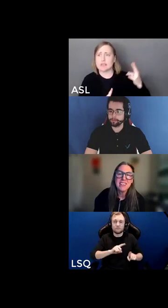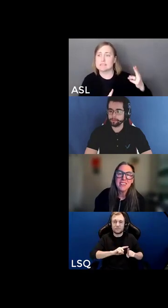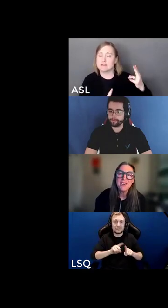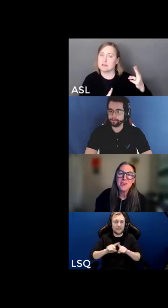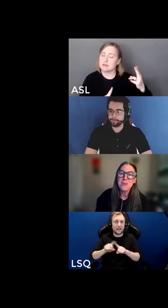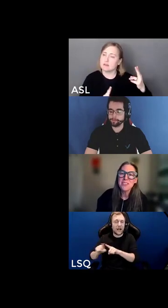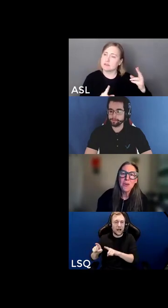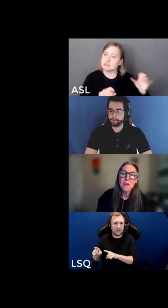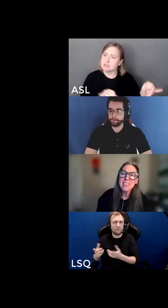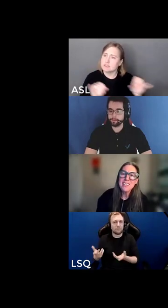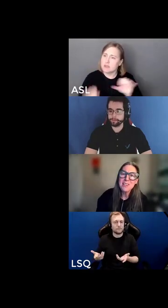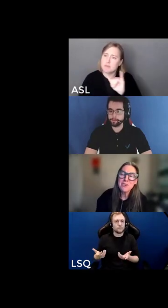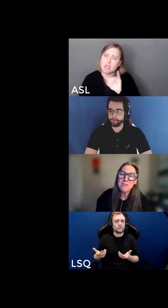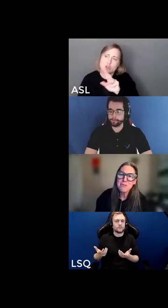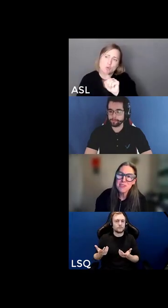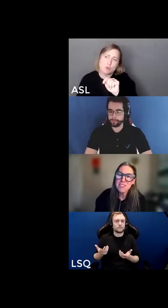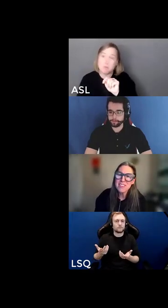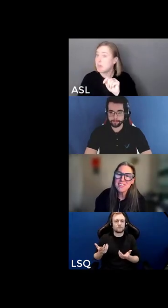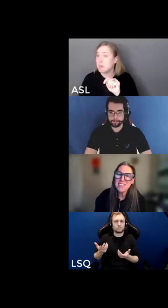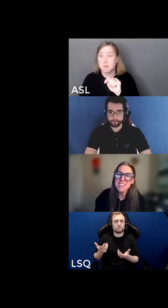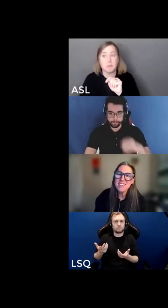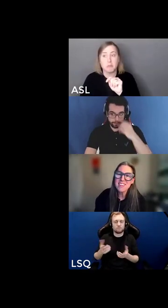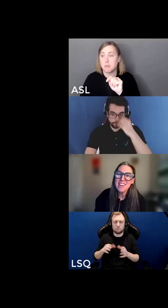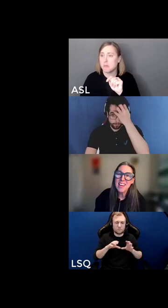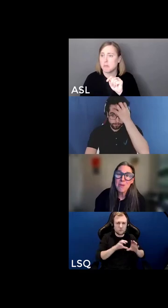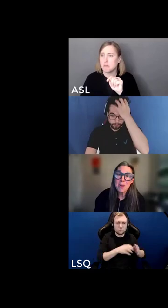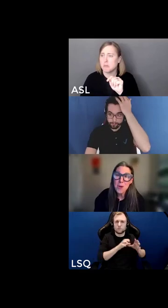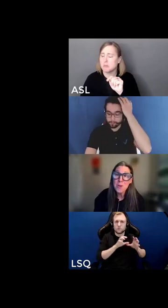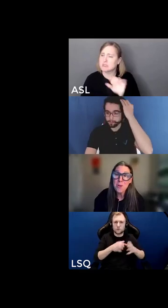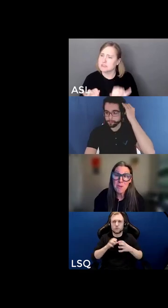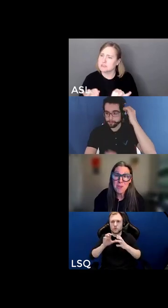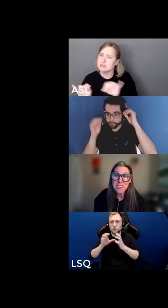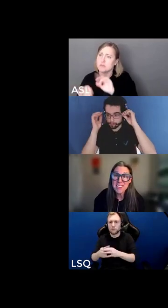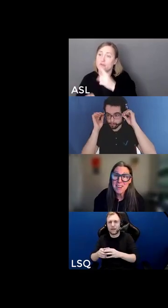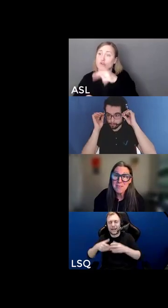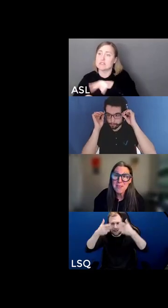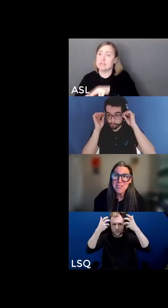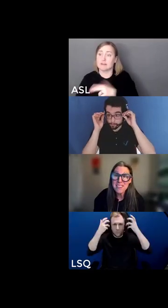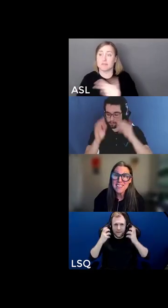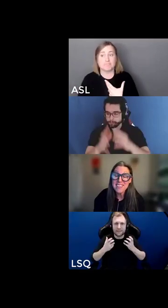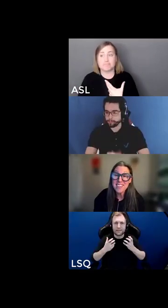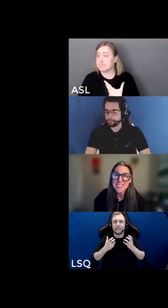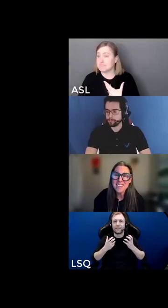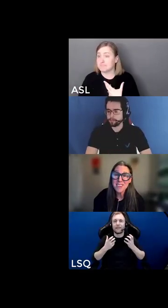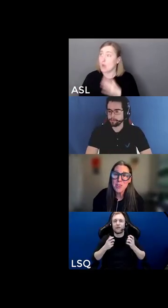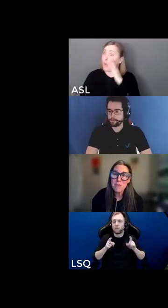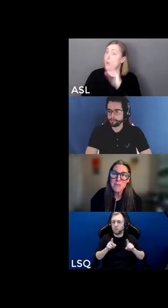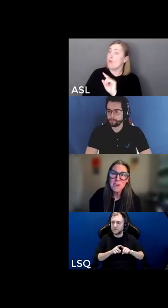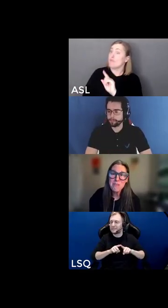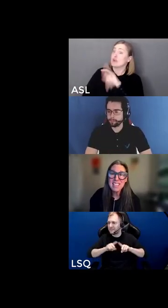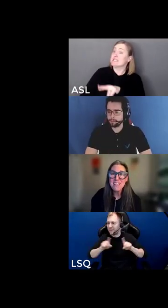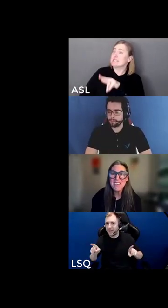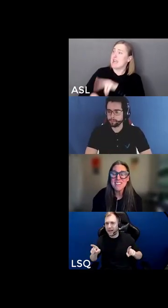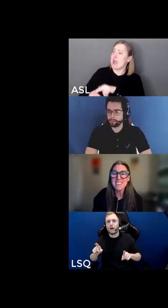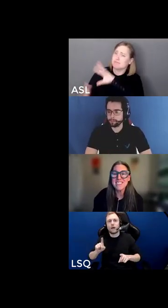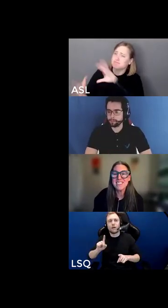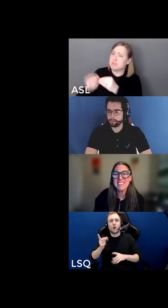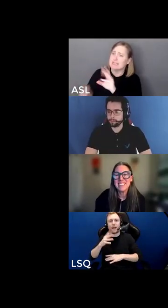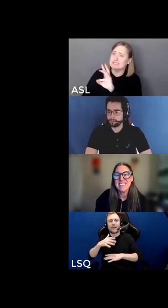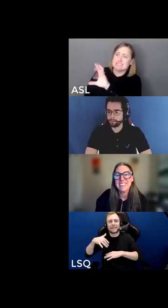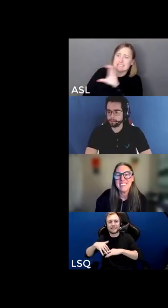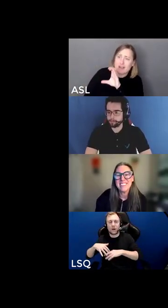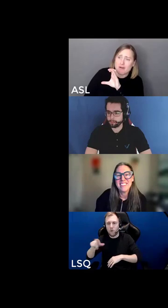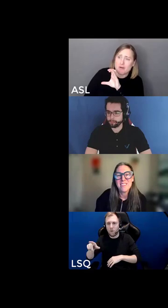who are totally different from first nations and we know there are over 600 first nations with over 50 languages